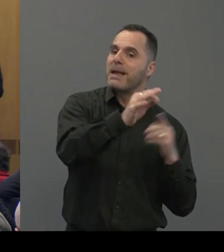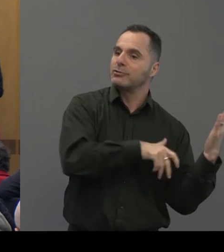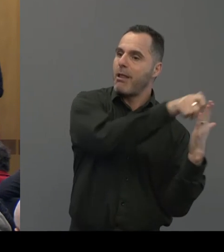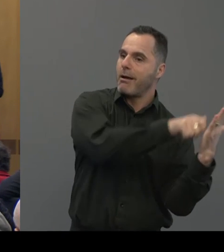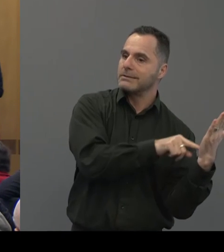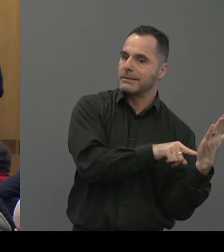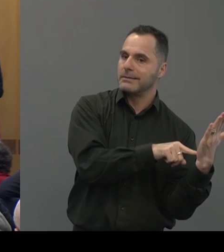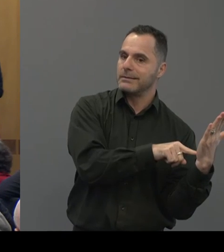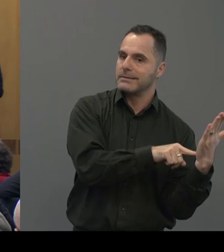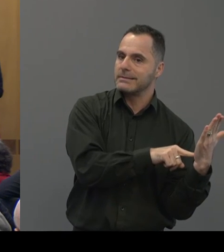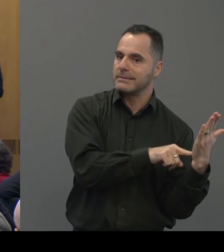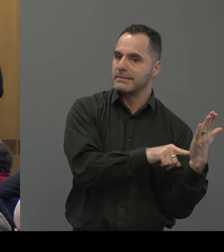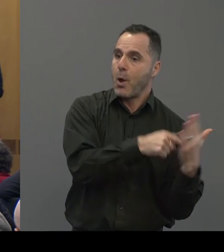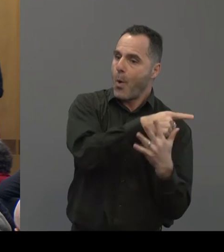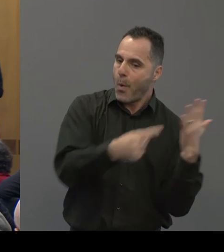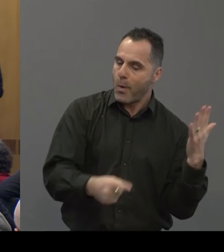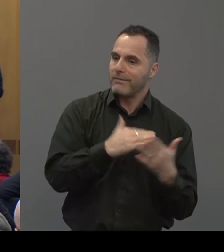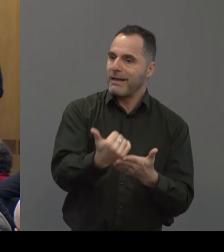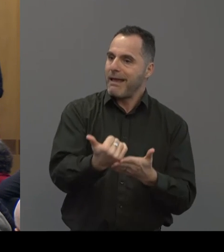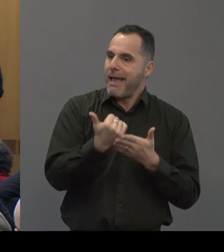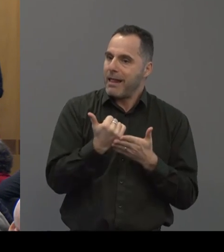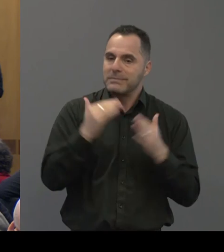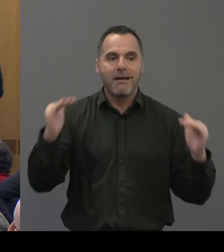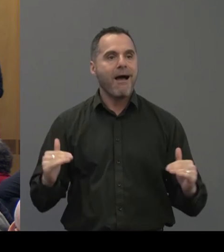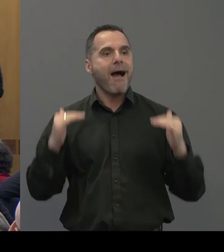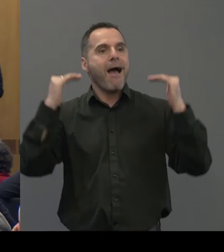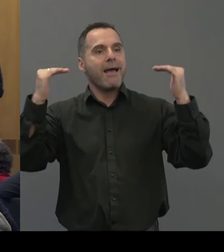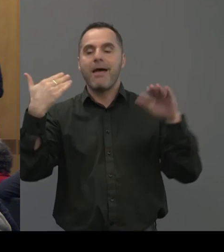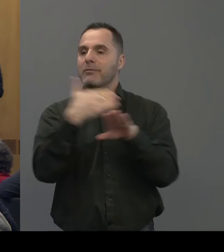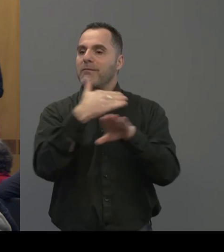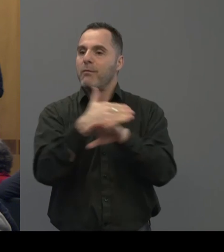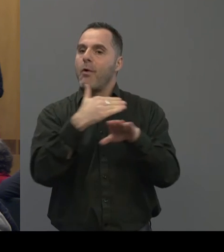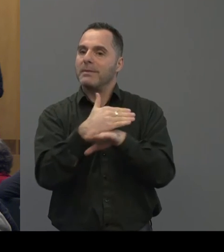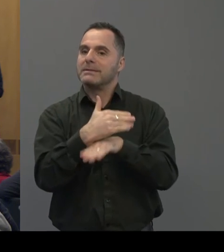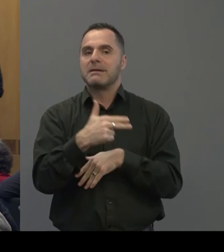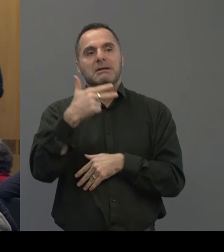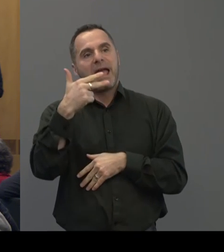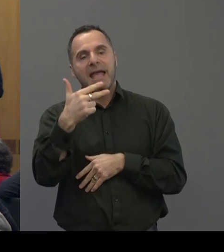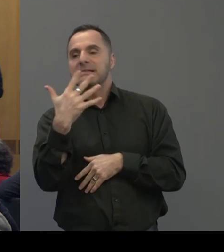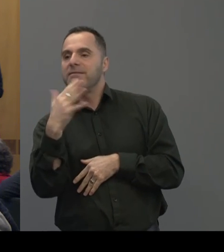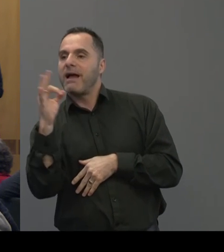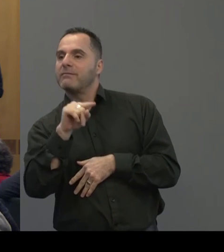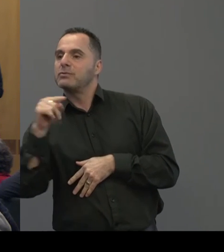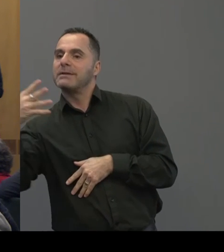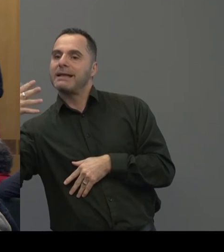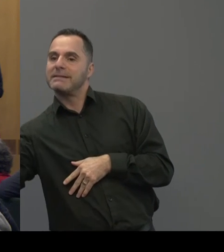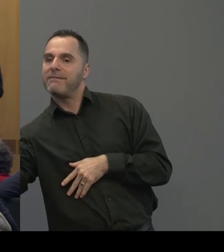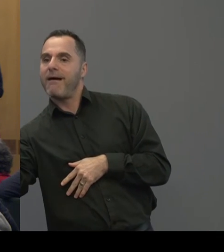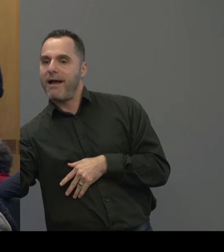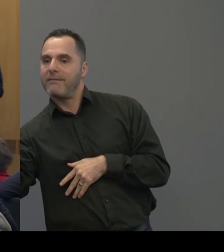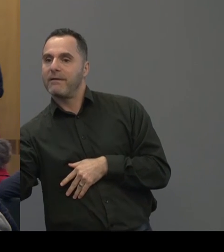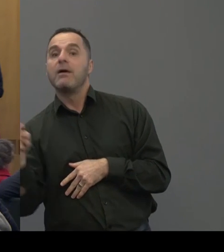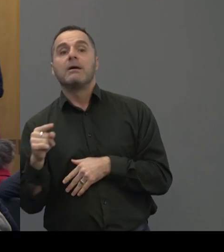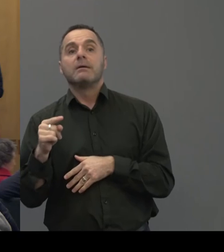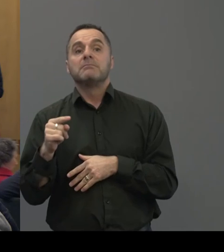has all served to keep that, um, higher level performance up in the 85 to 95 percent range out at least for the